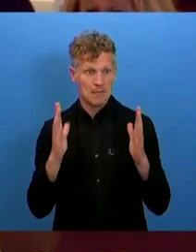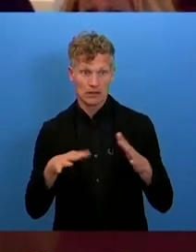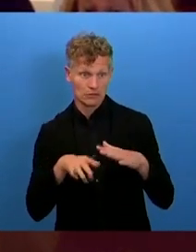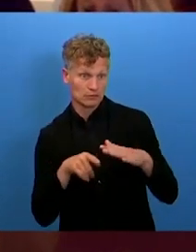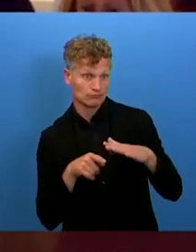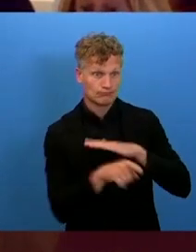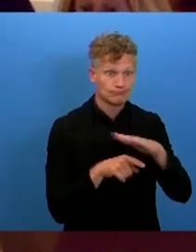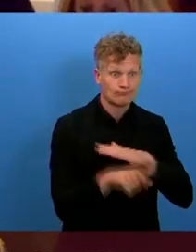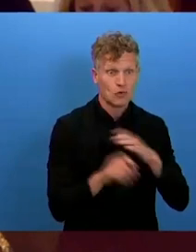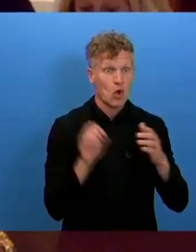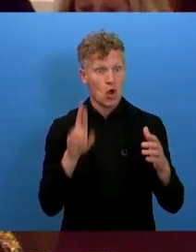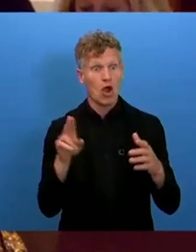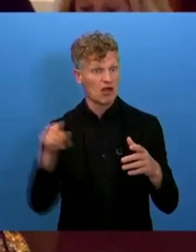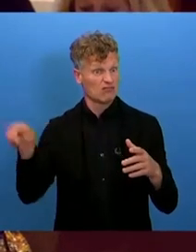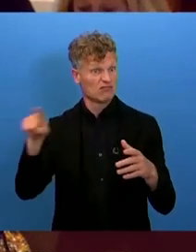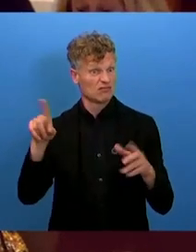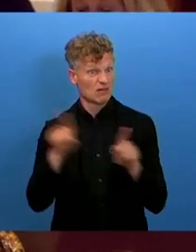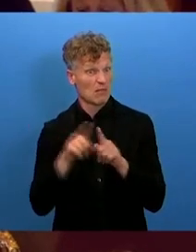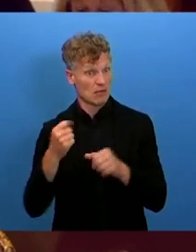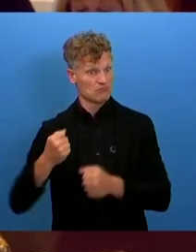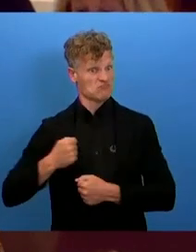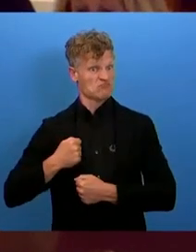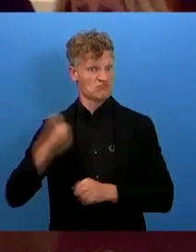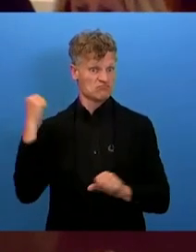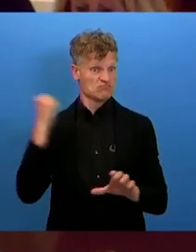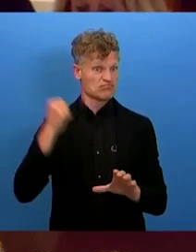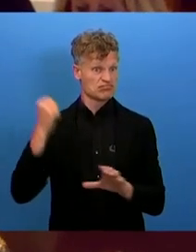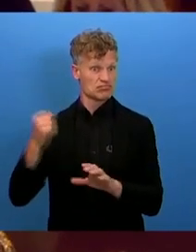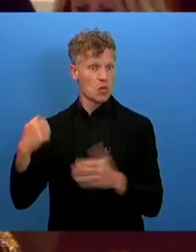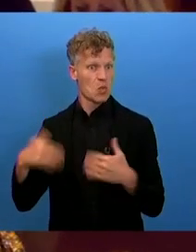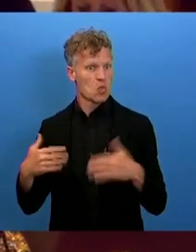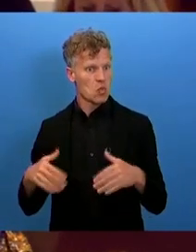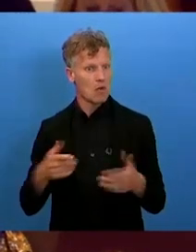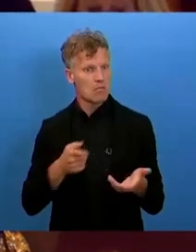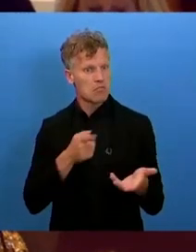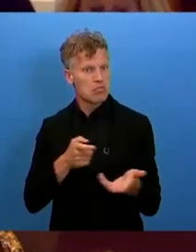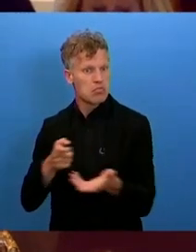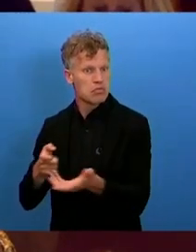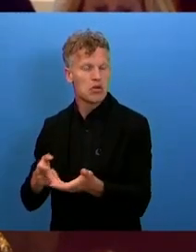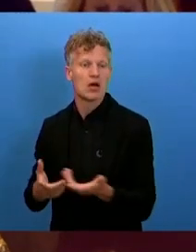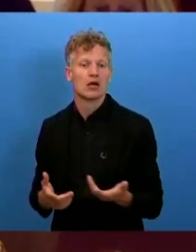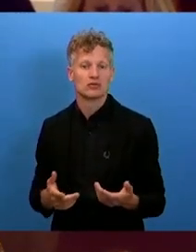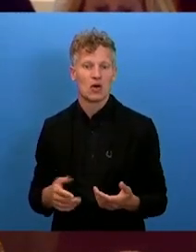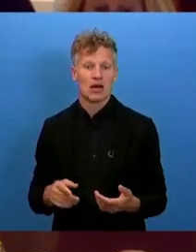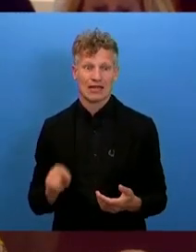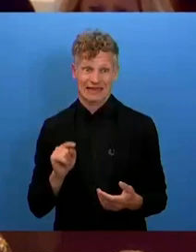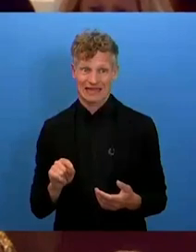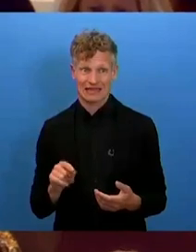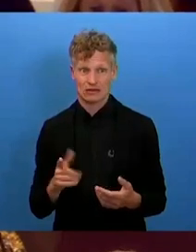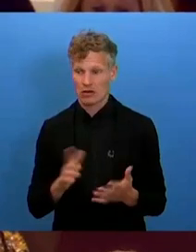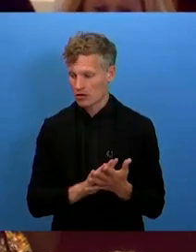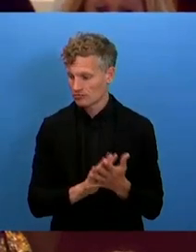events, the genocide intentions were transferred to the crime of